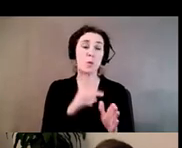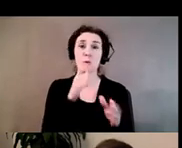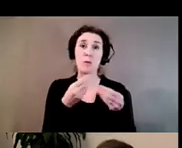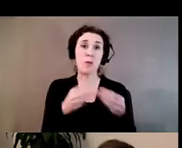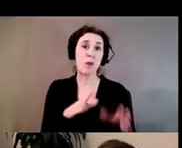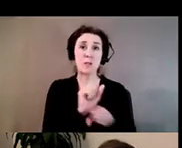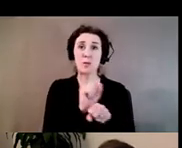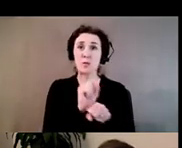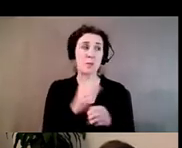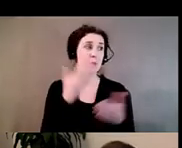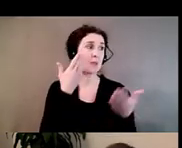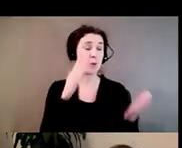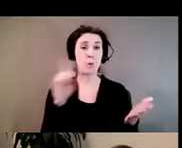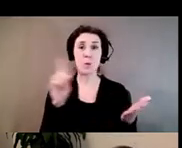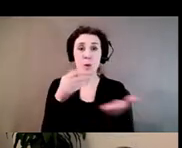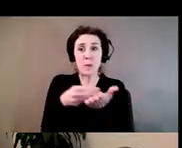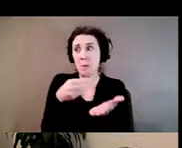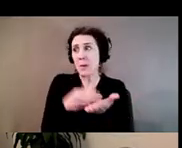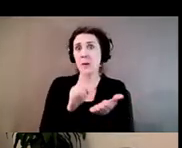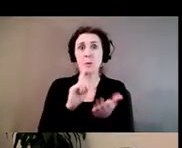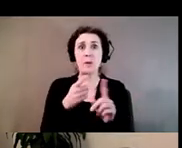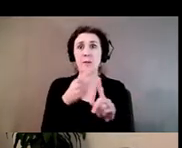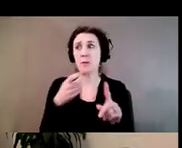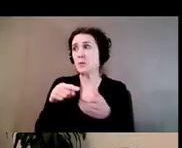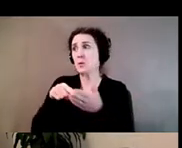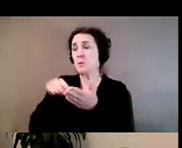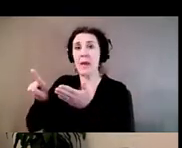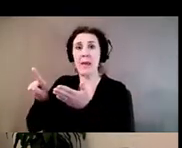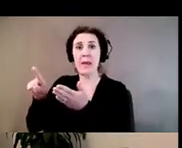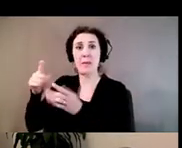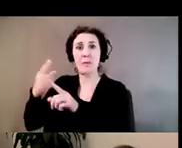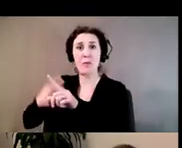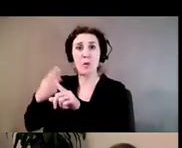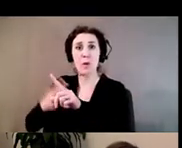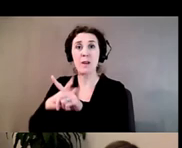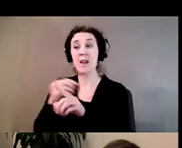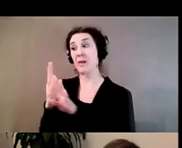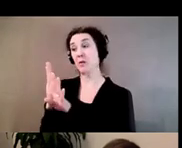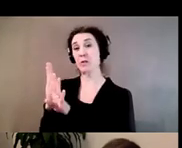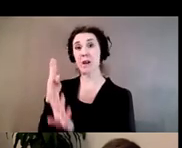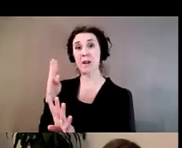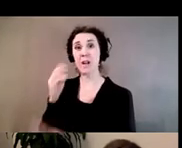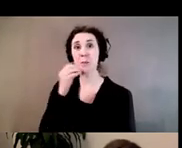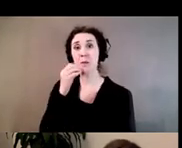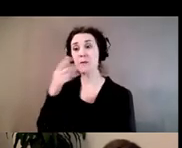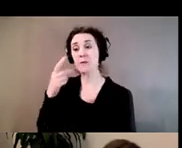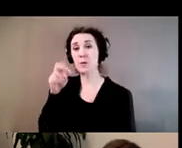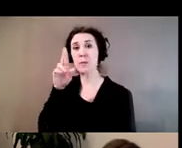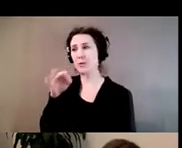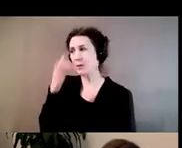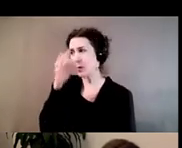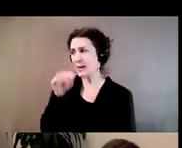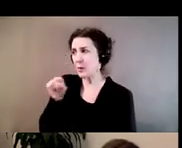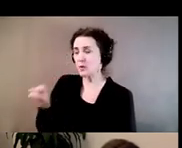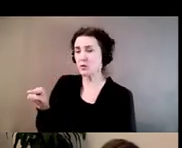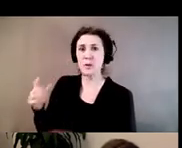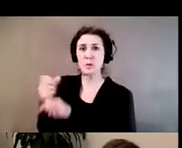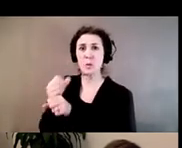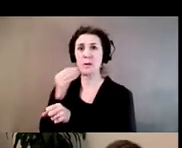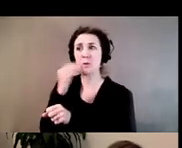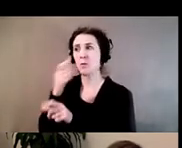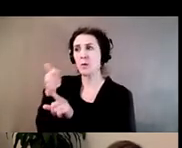the rent is going to come from and are lining up at the pantry just down the street from me to get some food for their kids or their parents or themselves